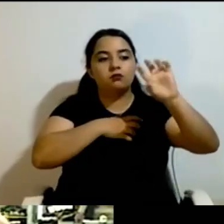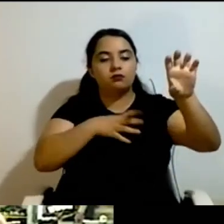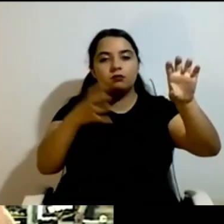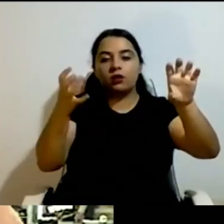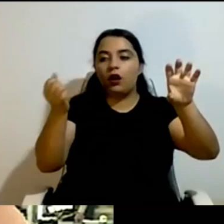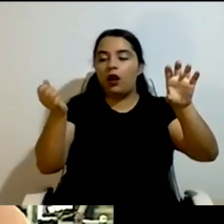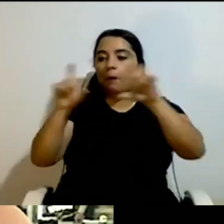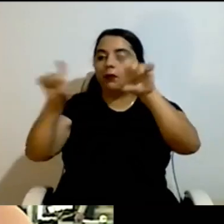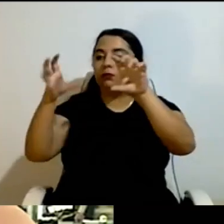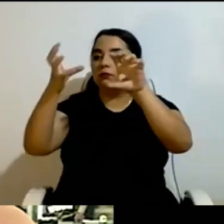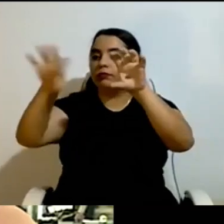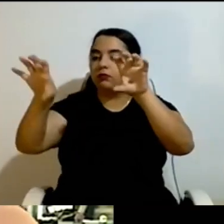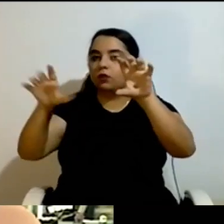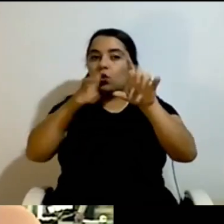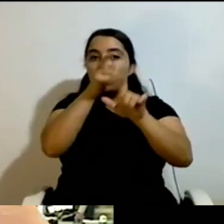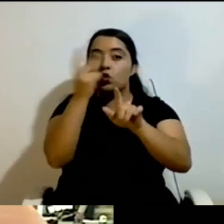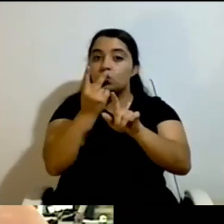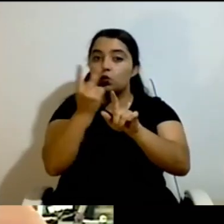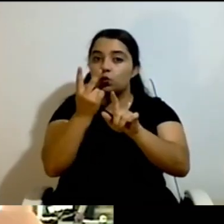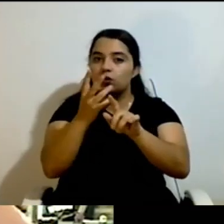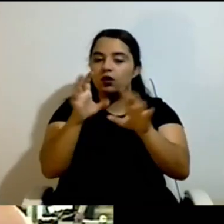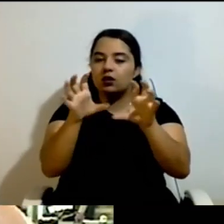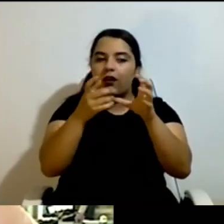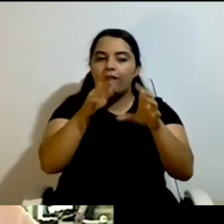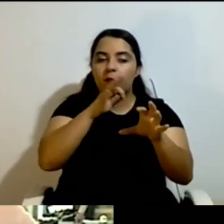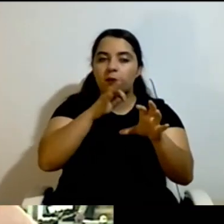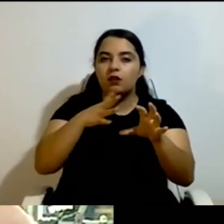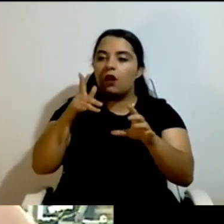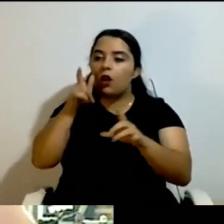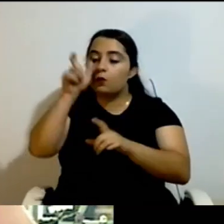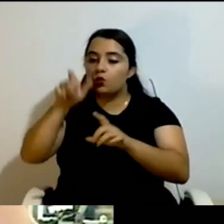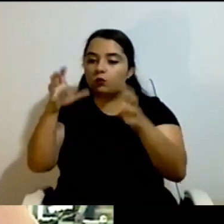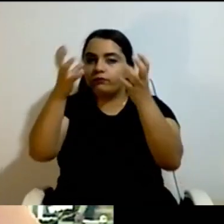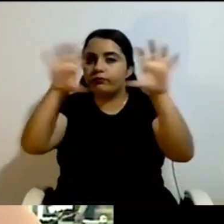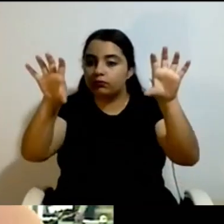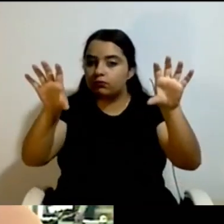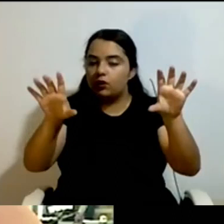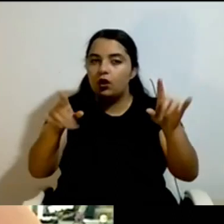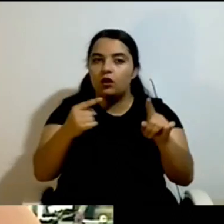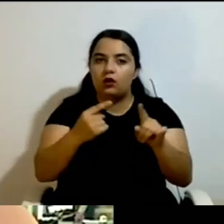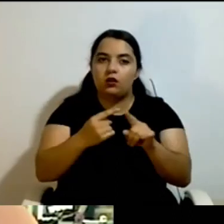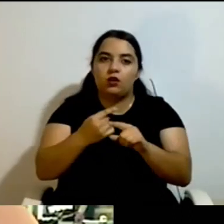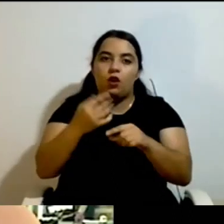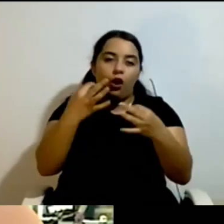an own apartment. And so, as you see, there are many things that can be improved, of course.